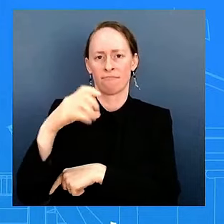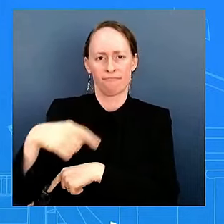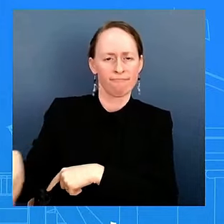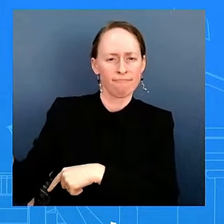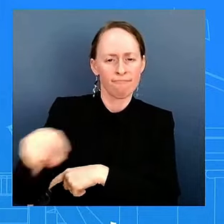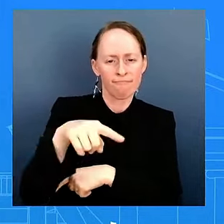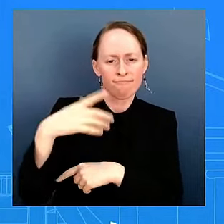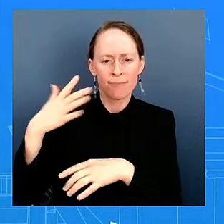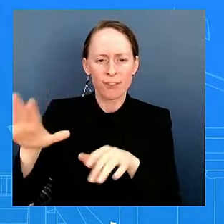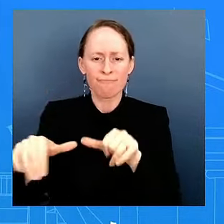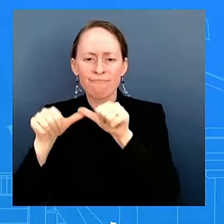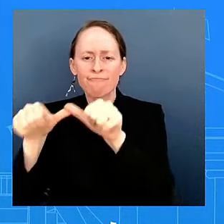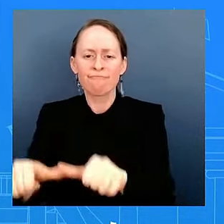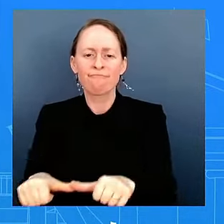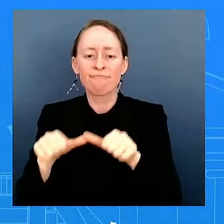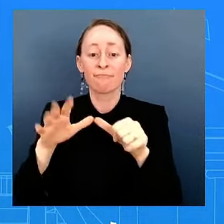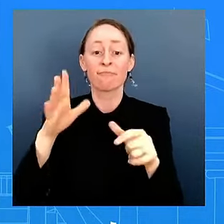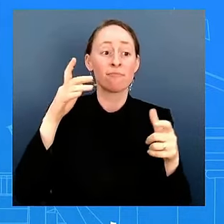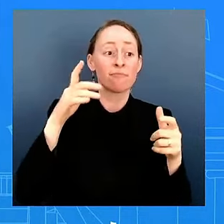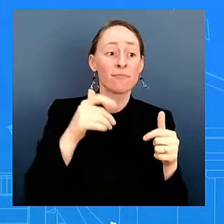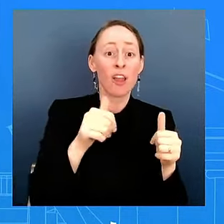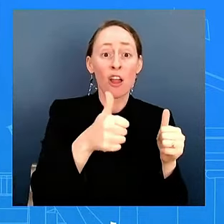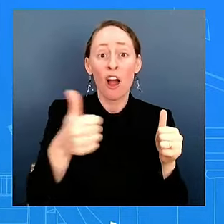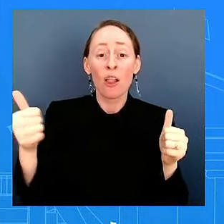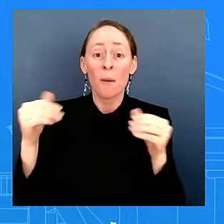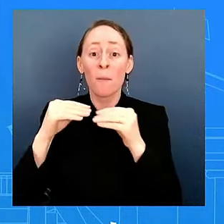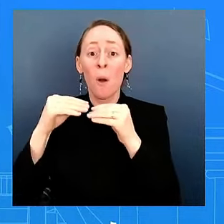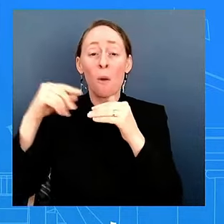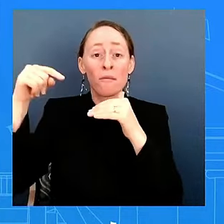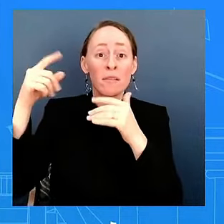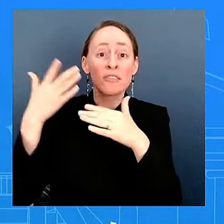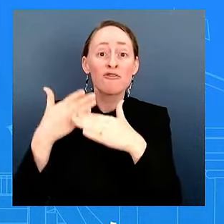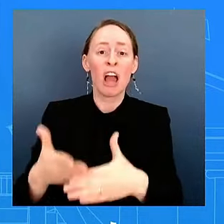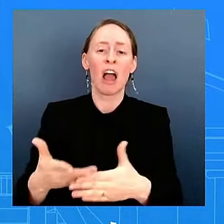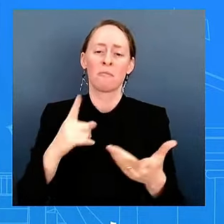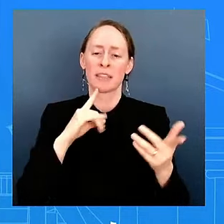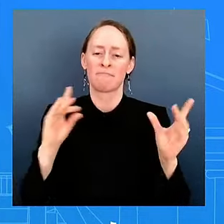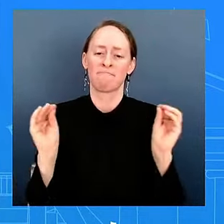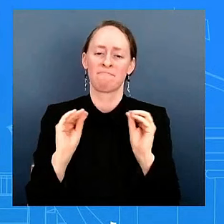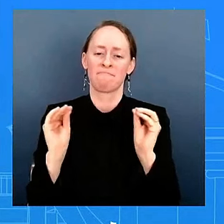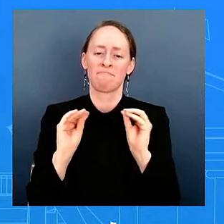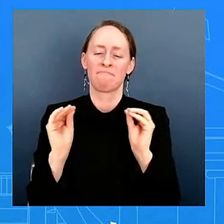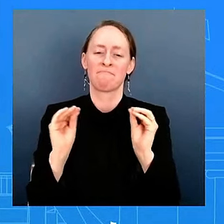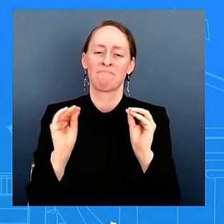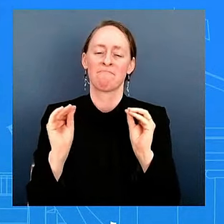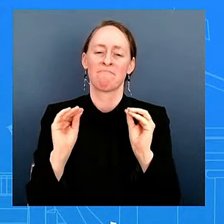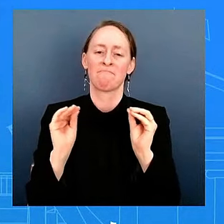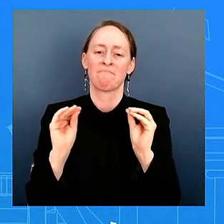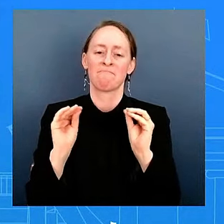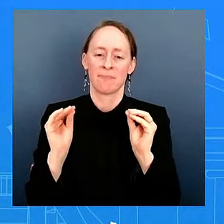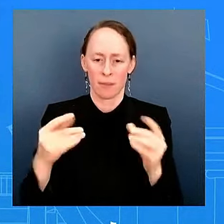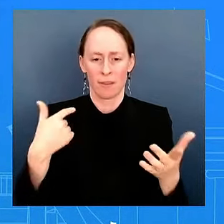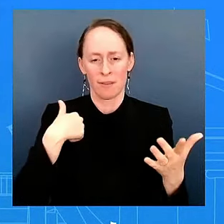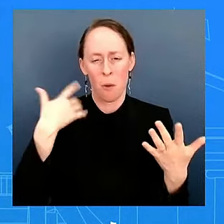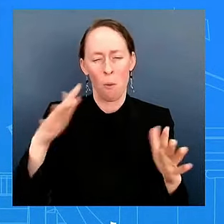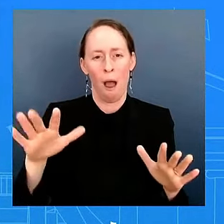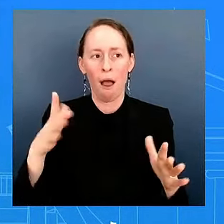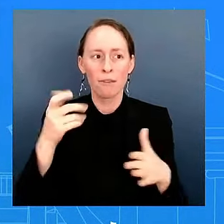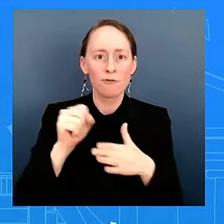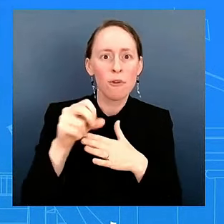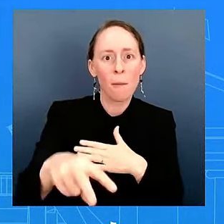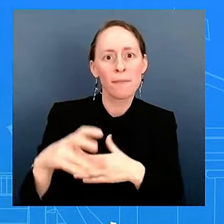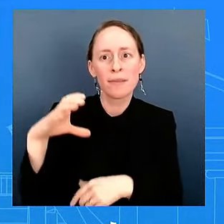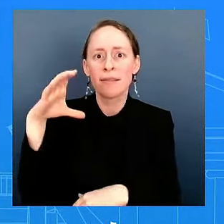to share. I don't want to get into – I can't speak for them. I don't want to get into any sort of hypotheticals from here. But our focus is very, very clear.